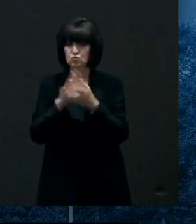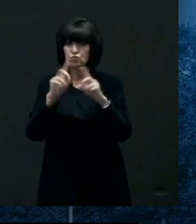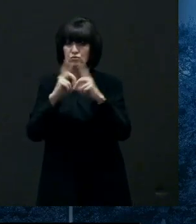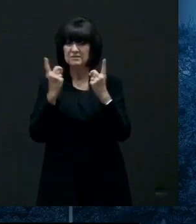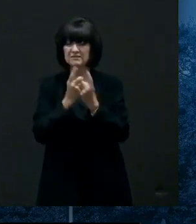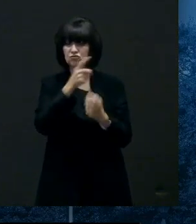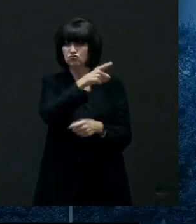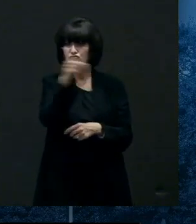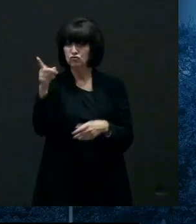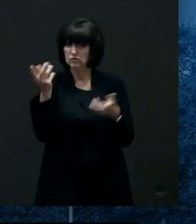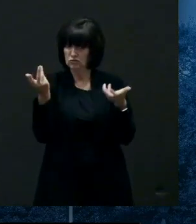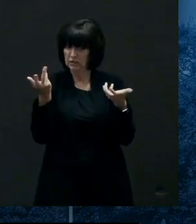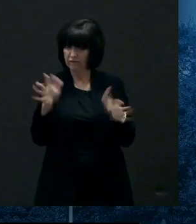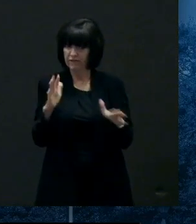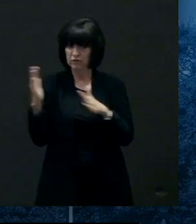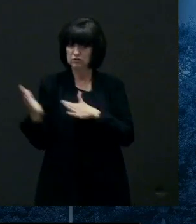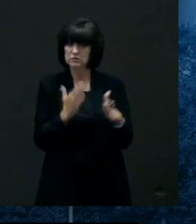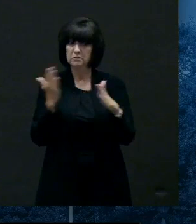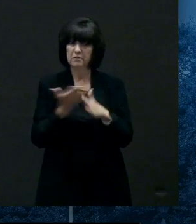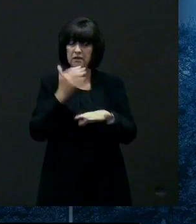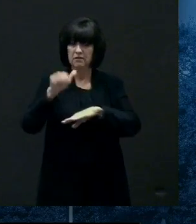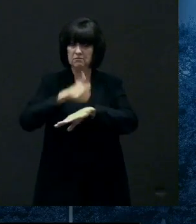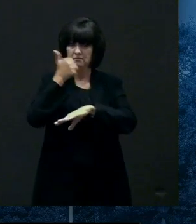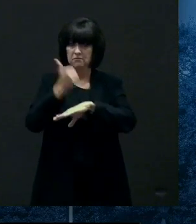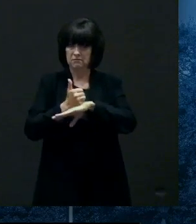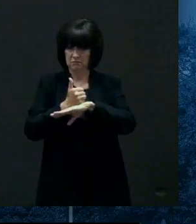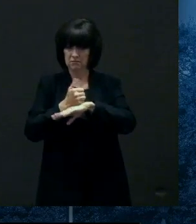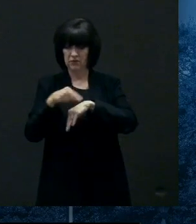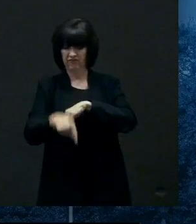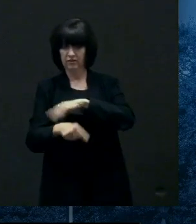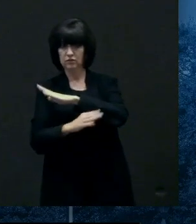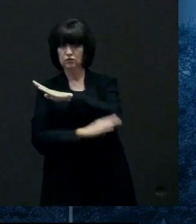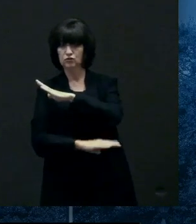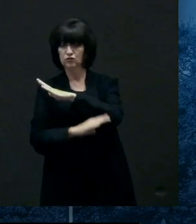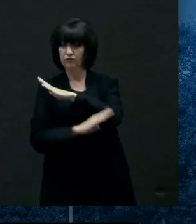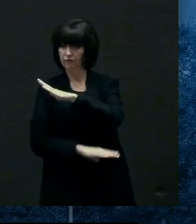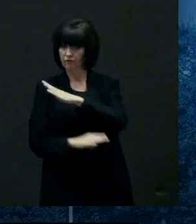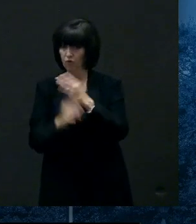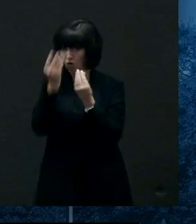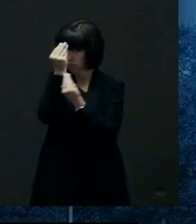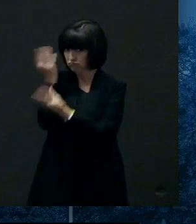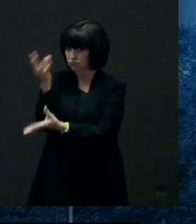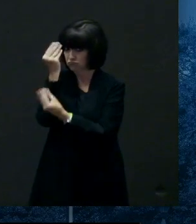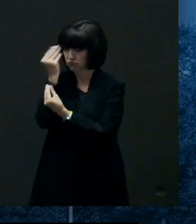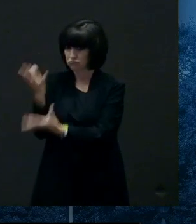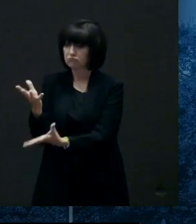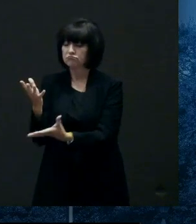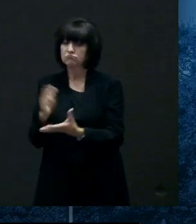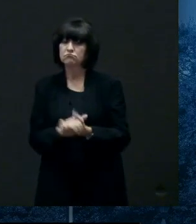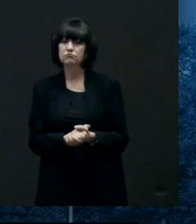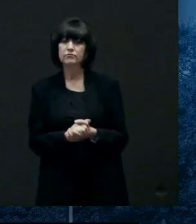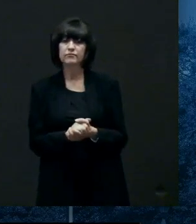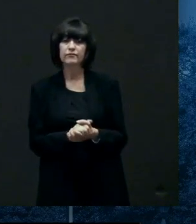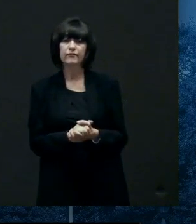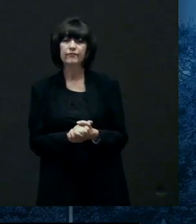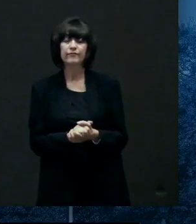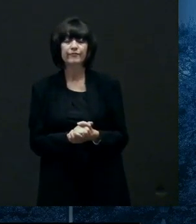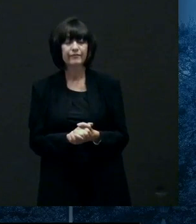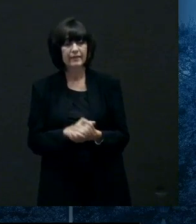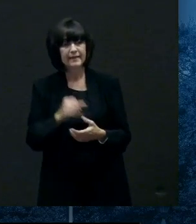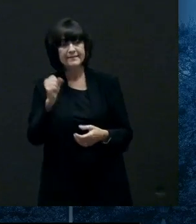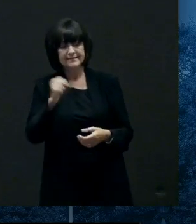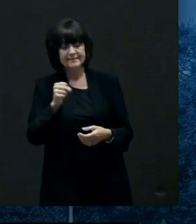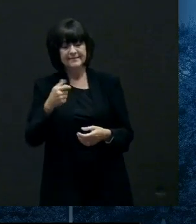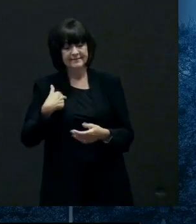yeah so one of the things that we've done and i asked dr rata to comment uh on it as well back when we were talking